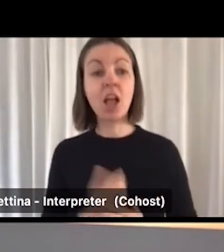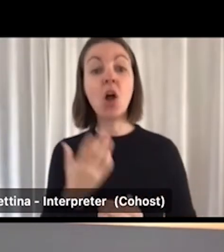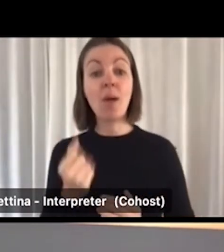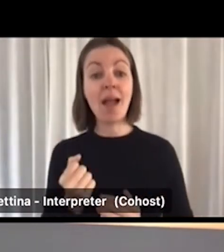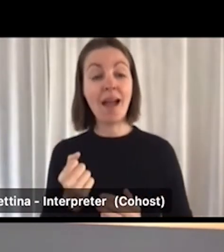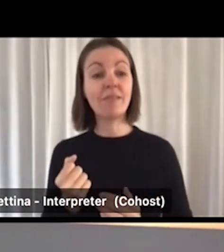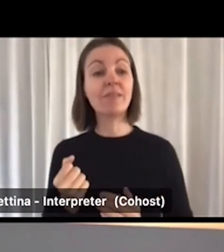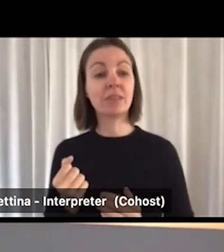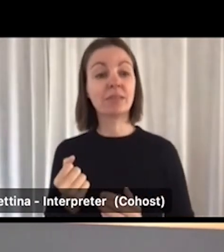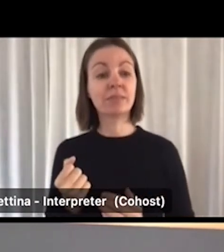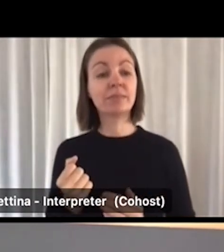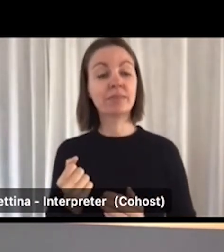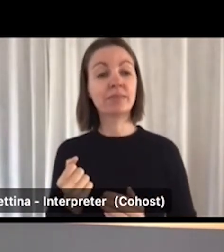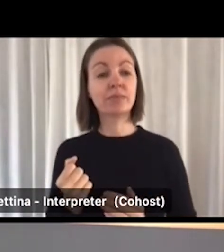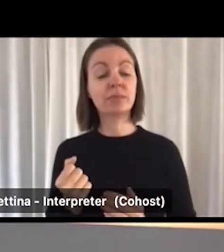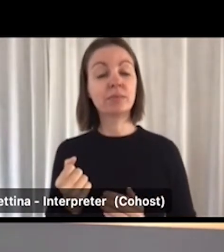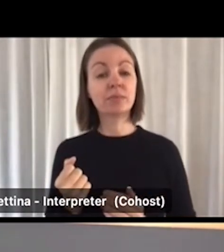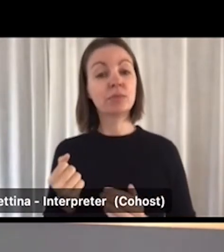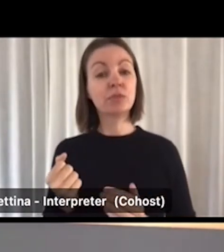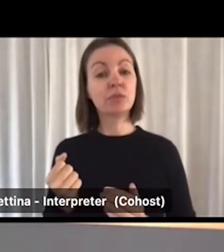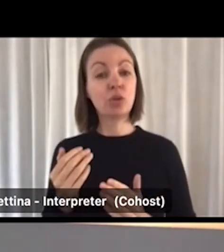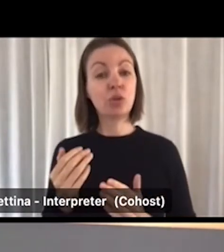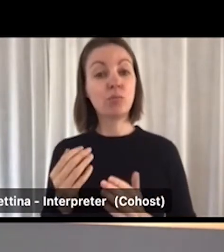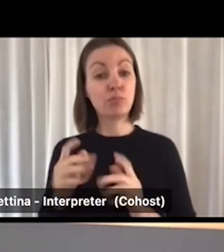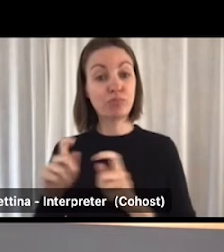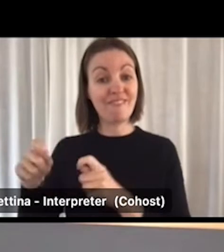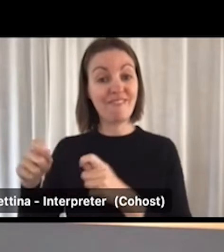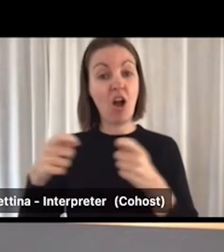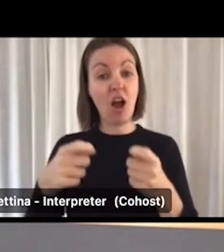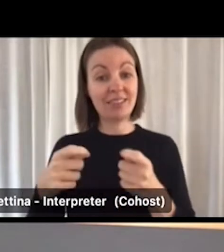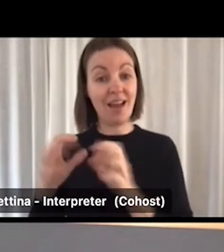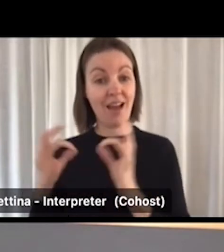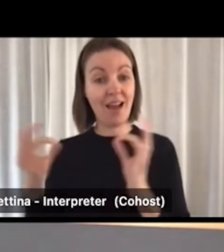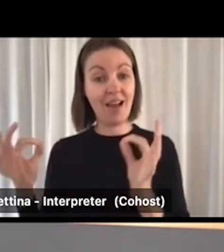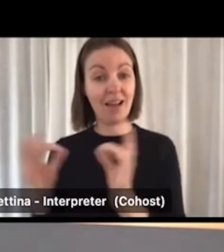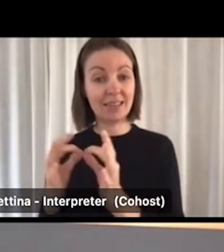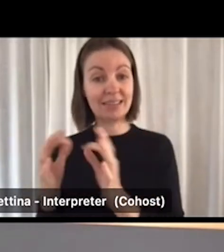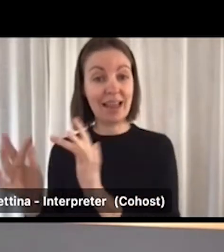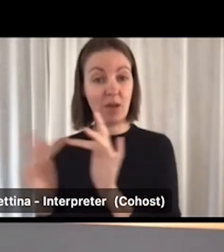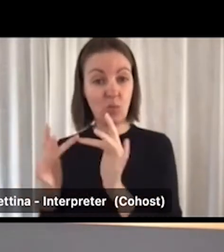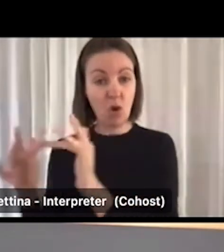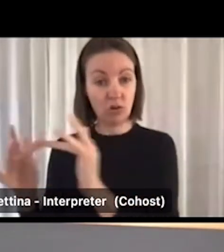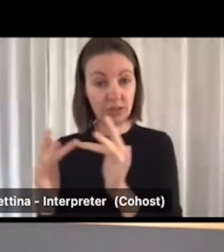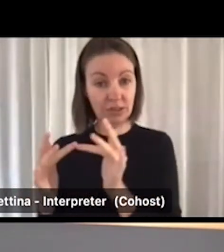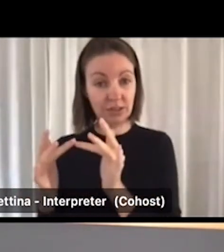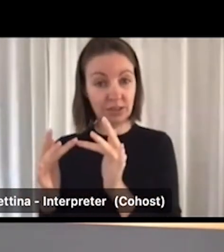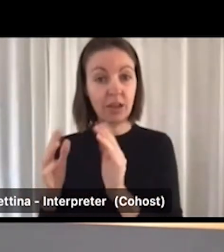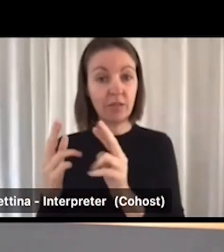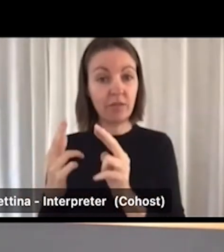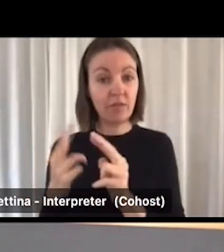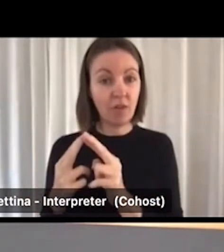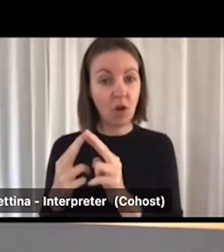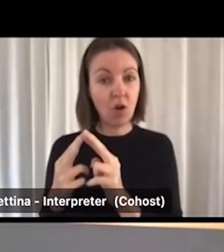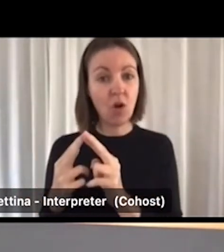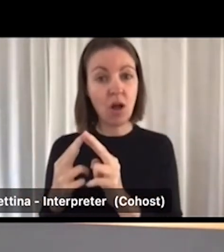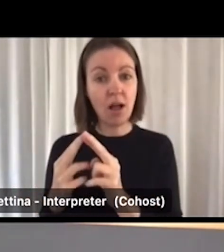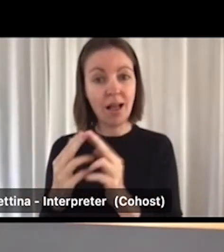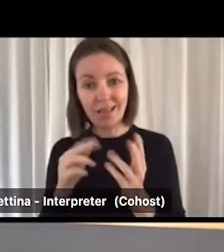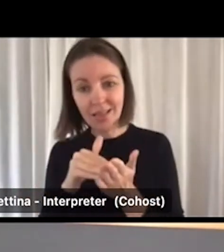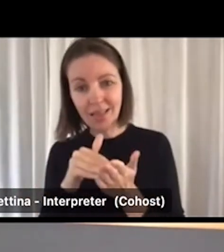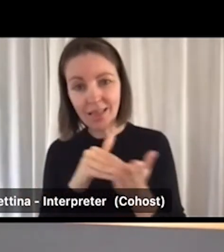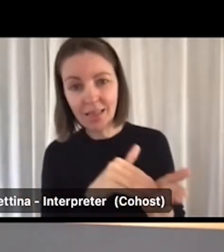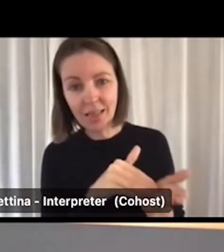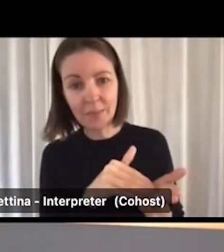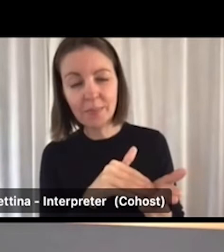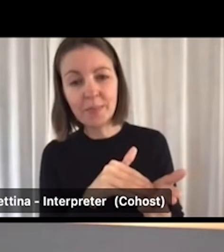And this network has a stronger focus now on supporting people who need the most help to get into work. And they